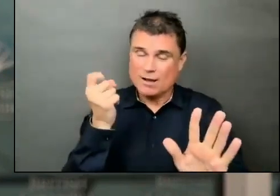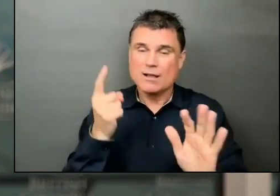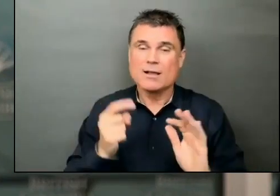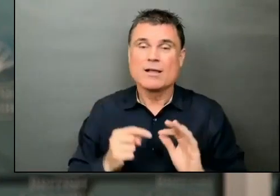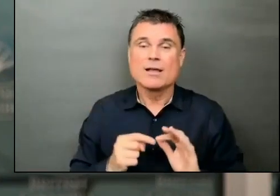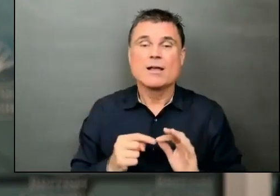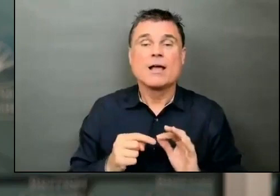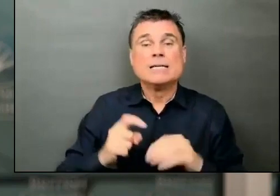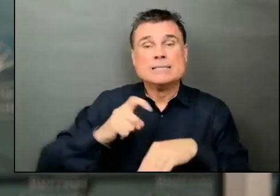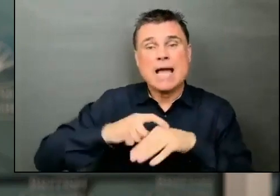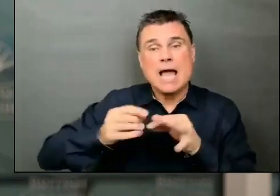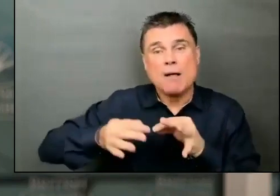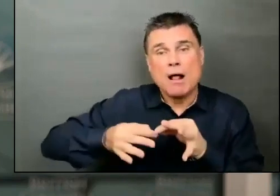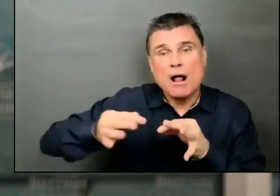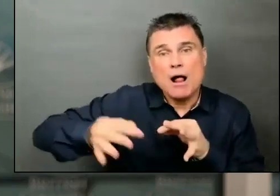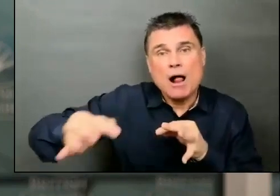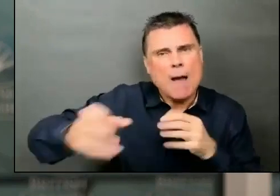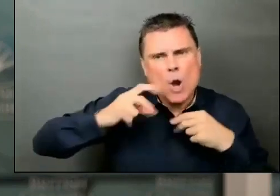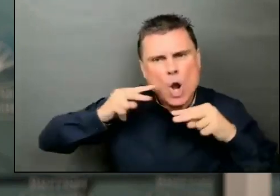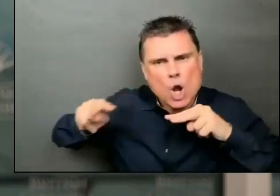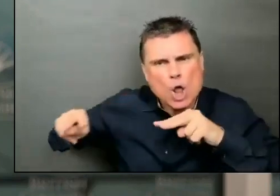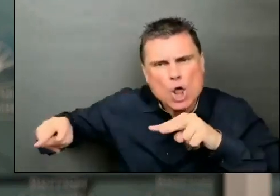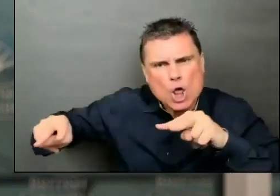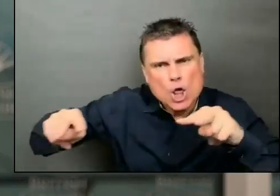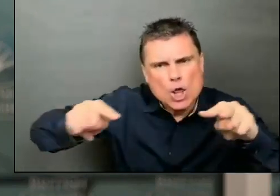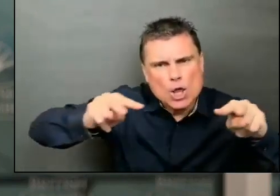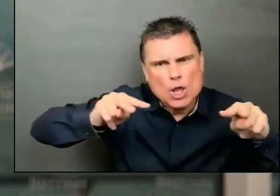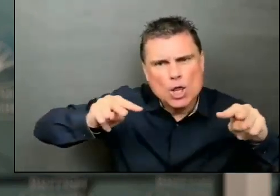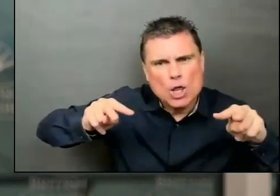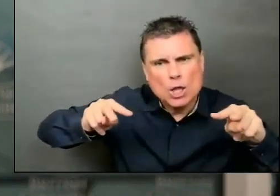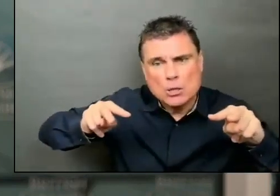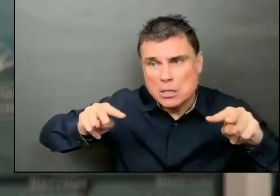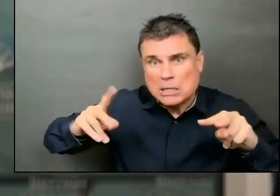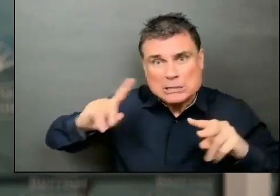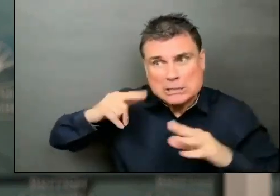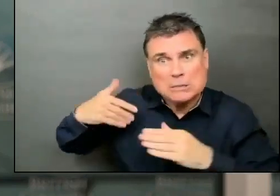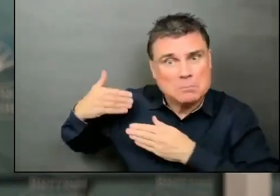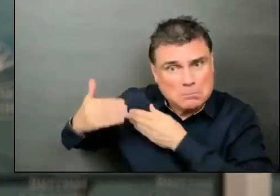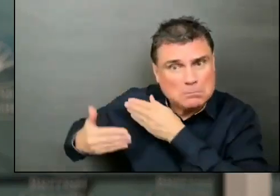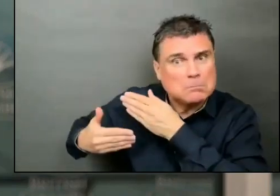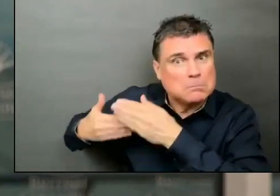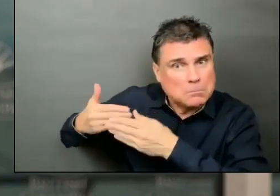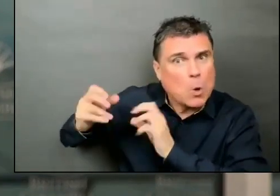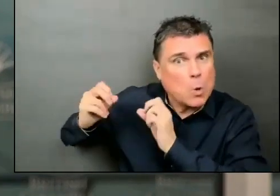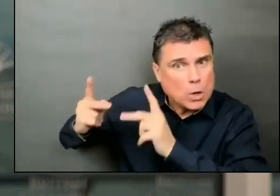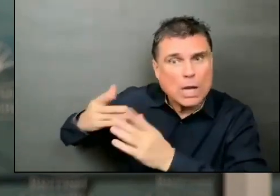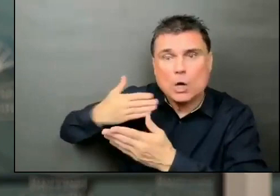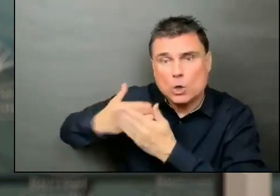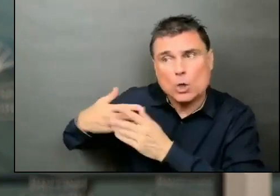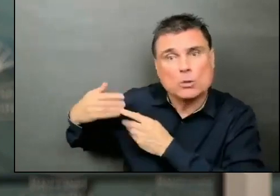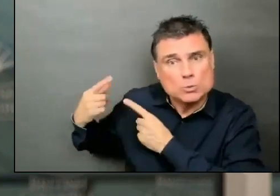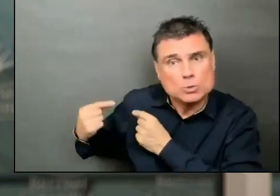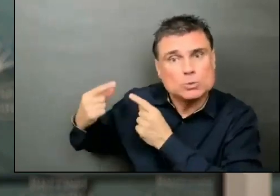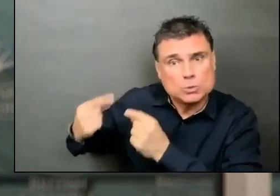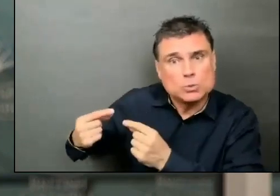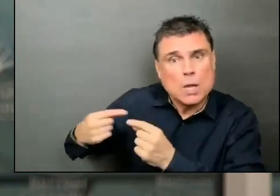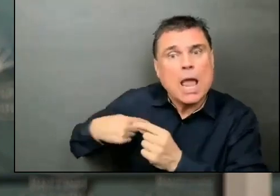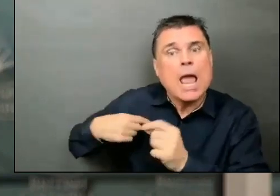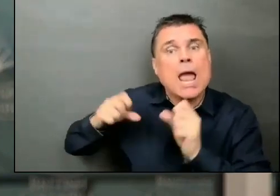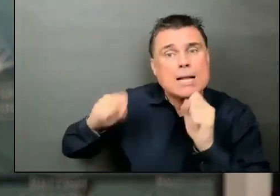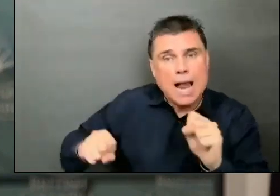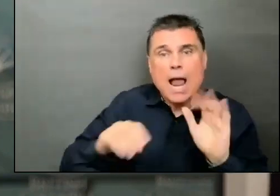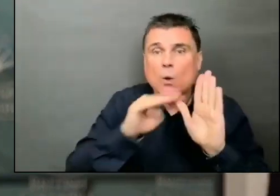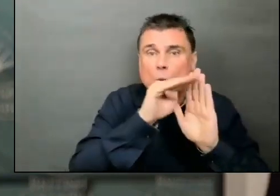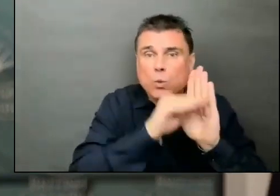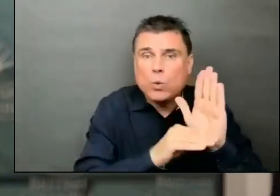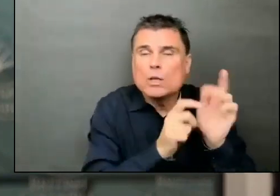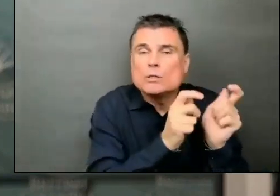we're seeing are going to allow us to increase some of the or take away some of the restrictions we have in